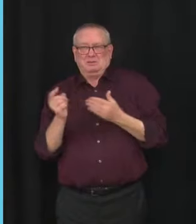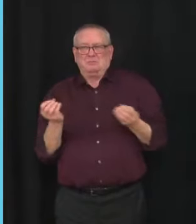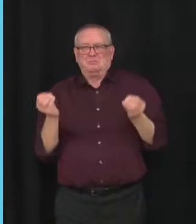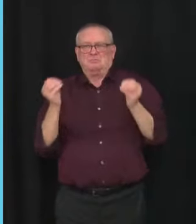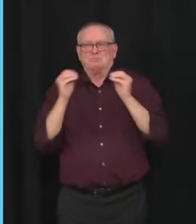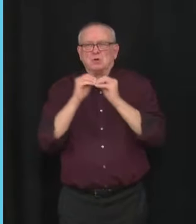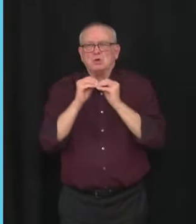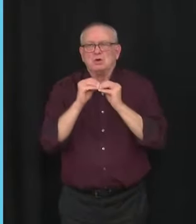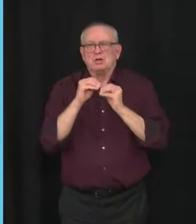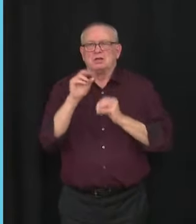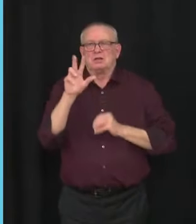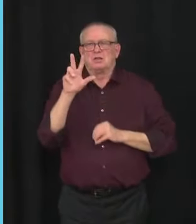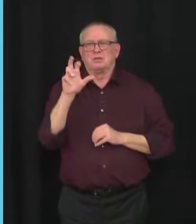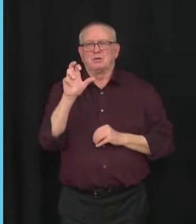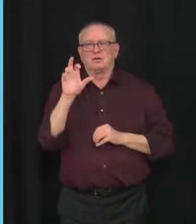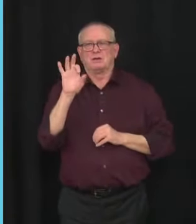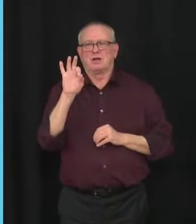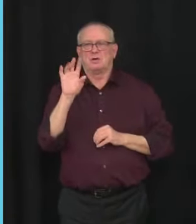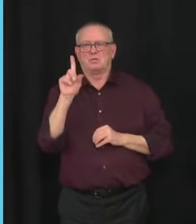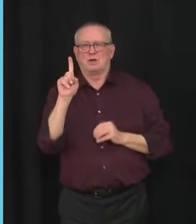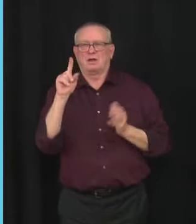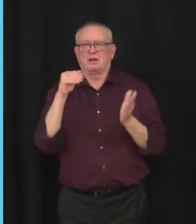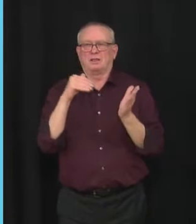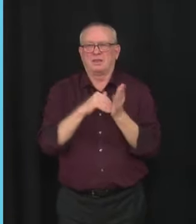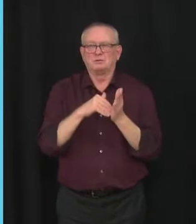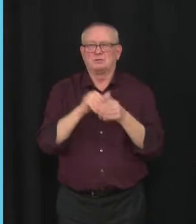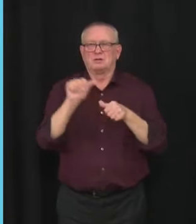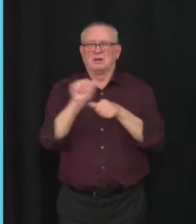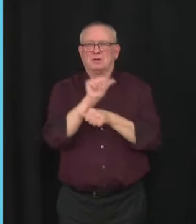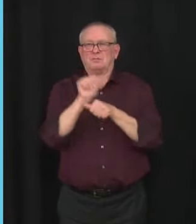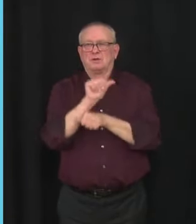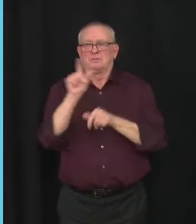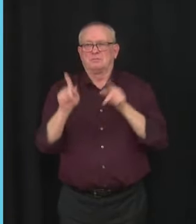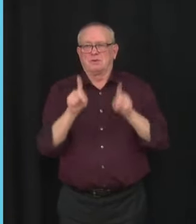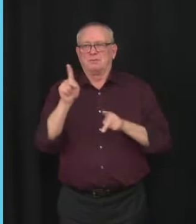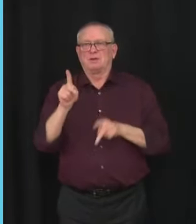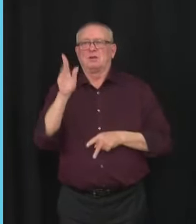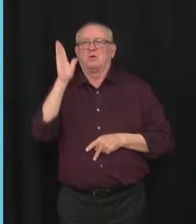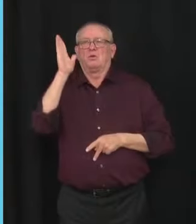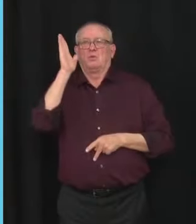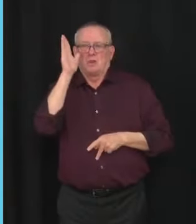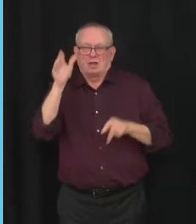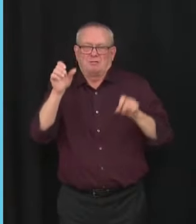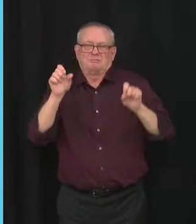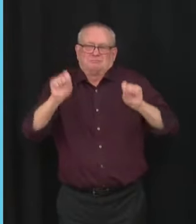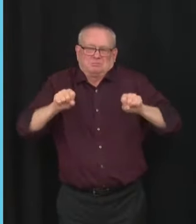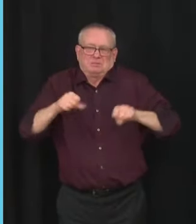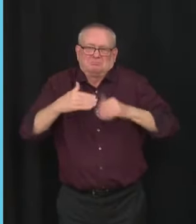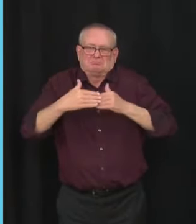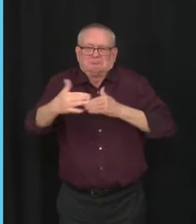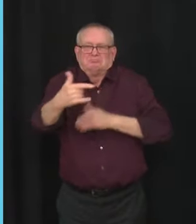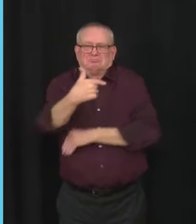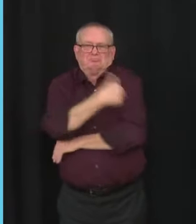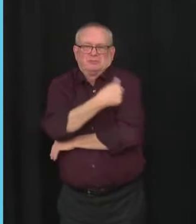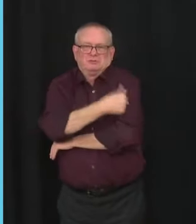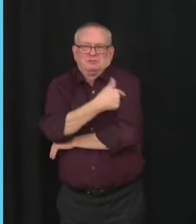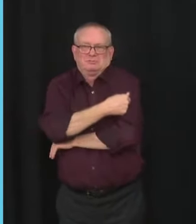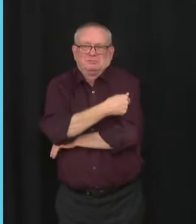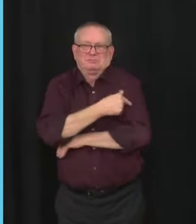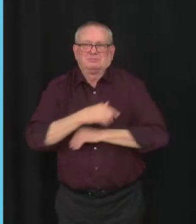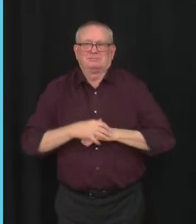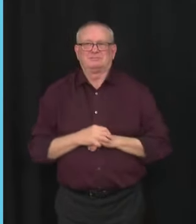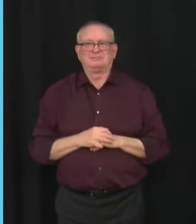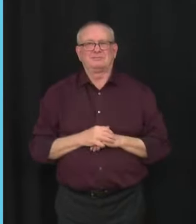be eligible for a COVID-19 vaccine. After completing a thorough, scientific, independent